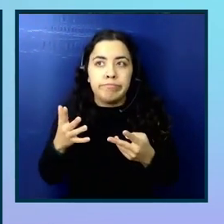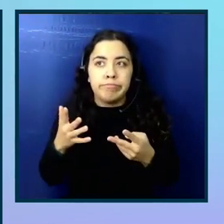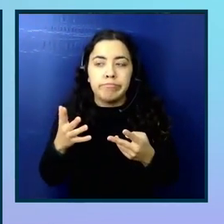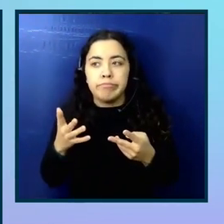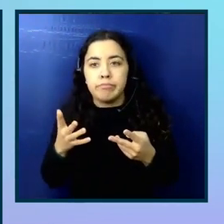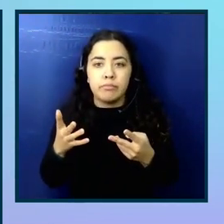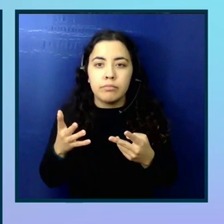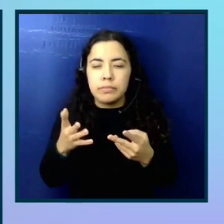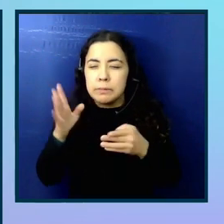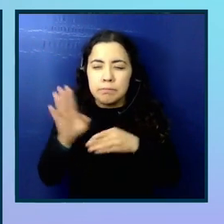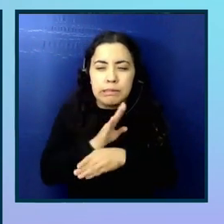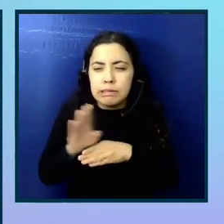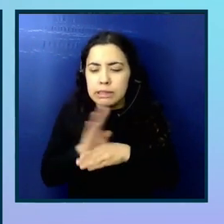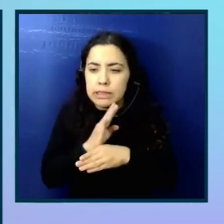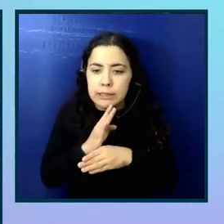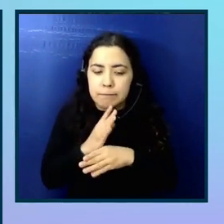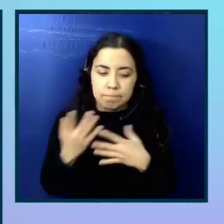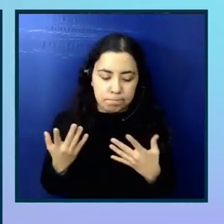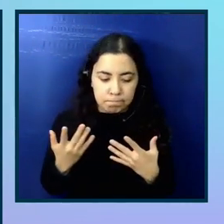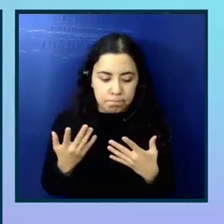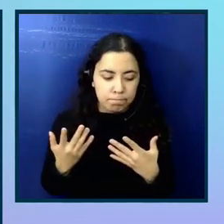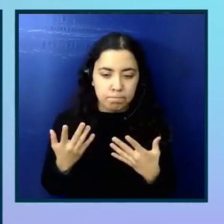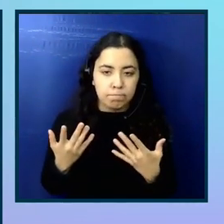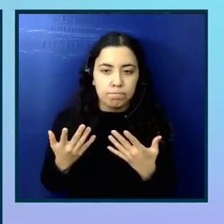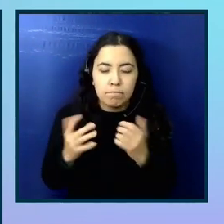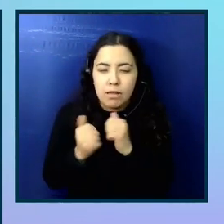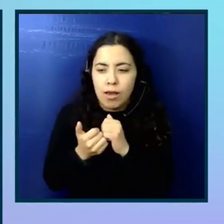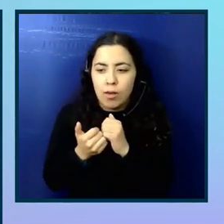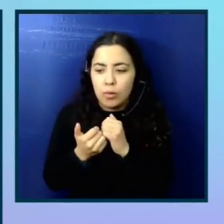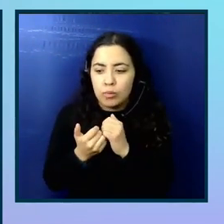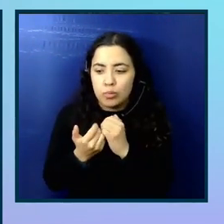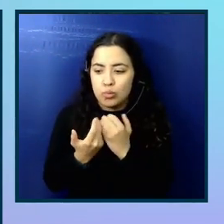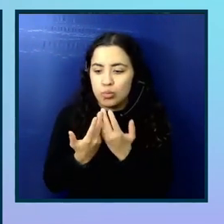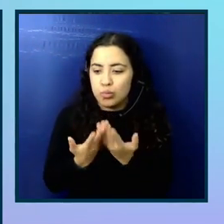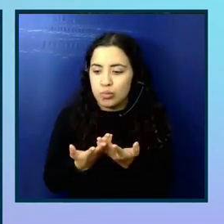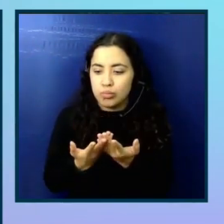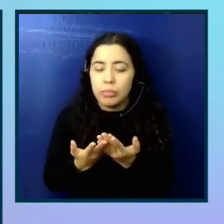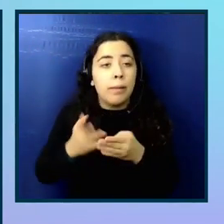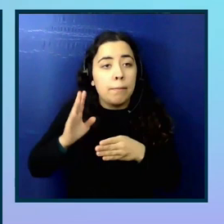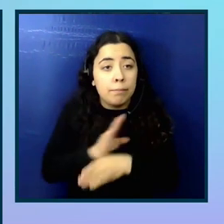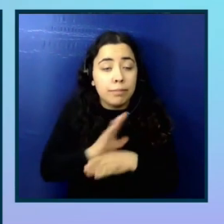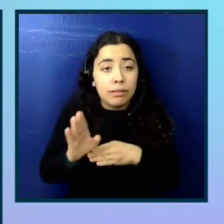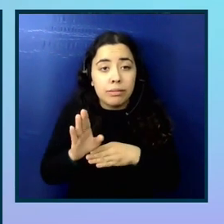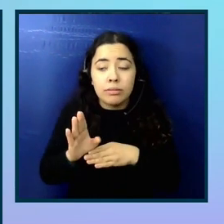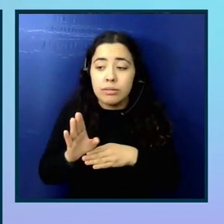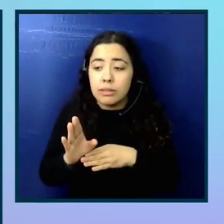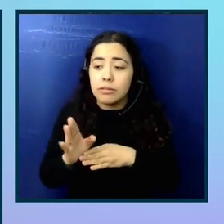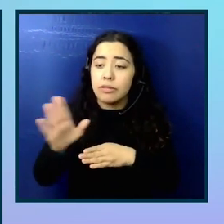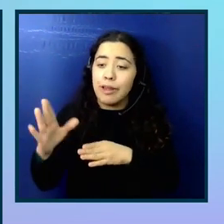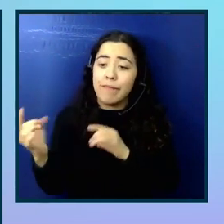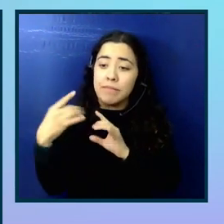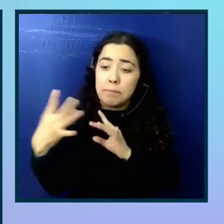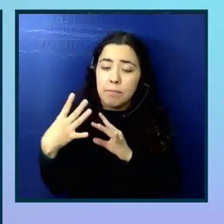like business, you know, how it can positively like impact business as well, and how it can